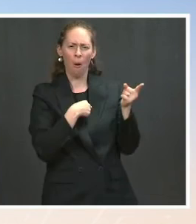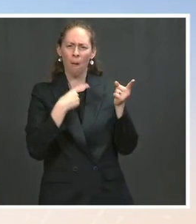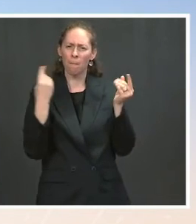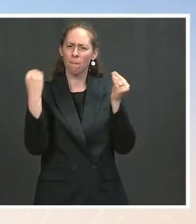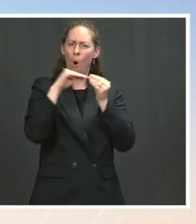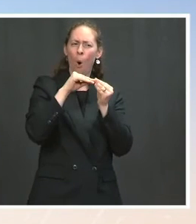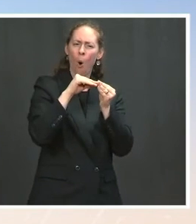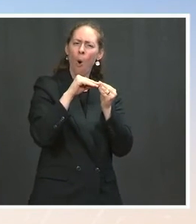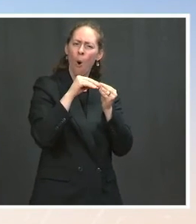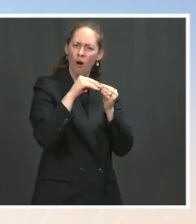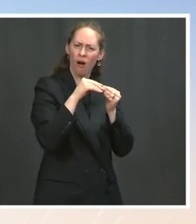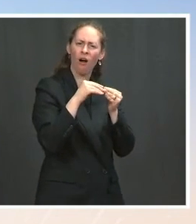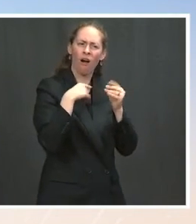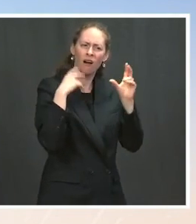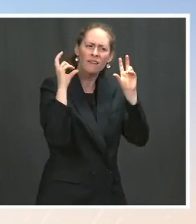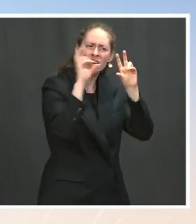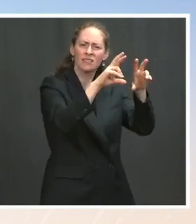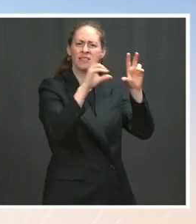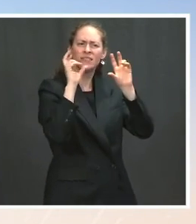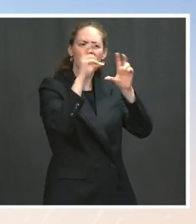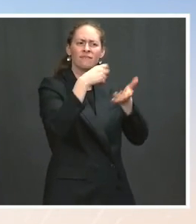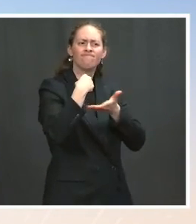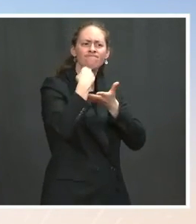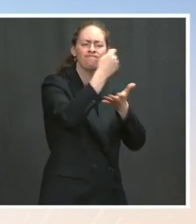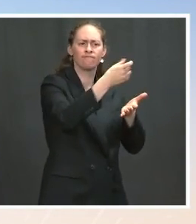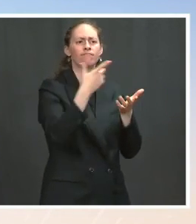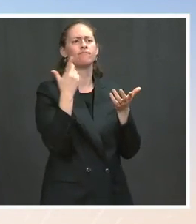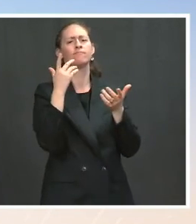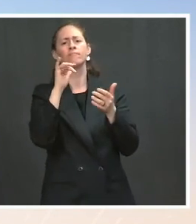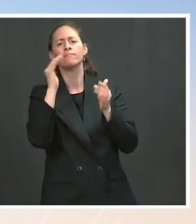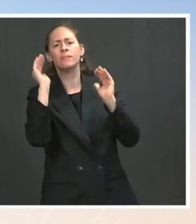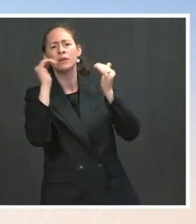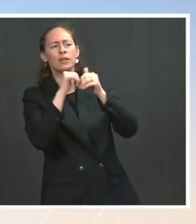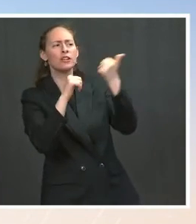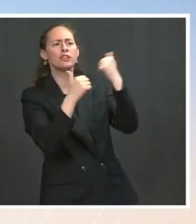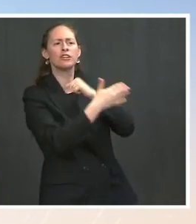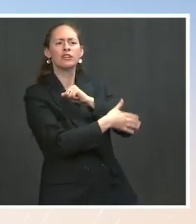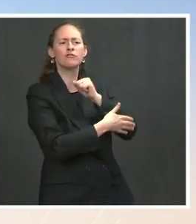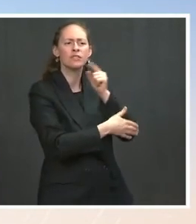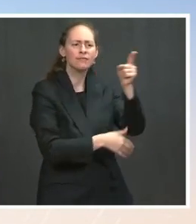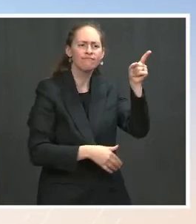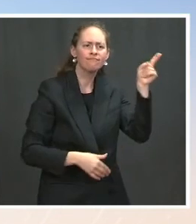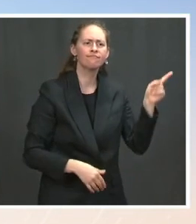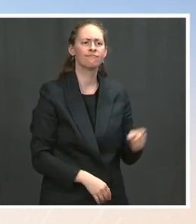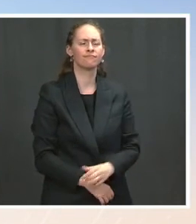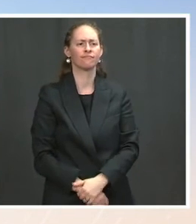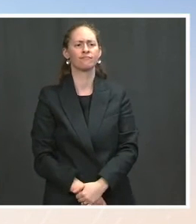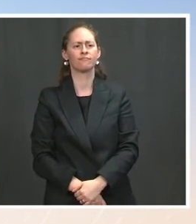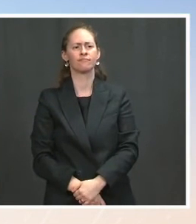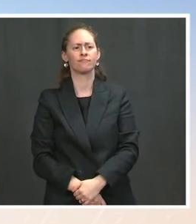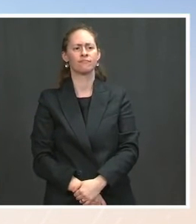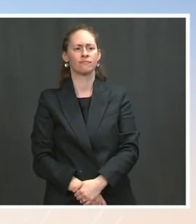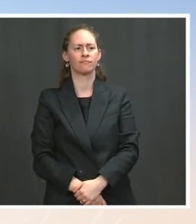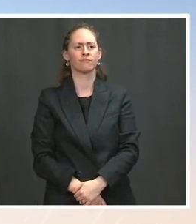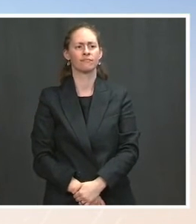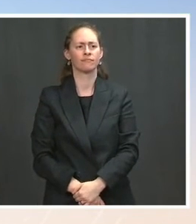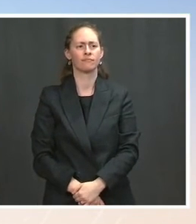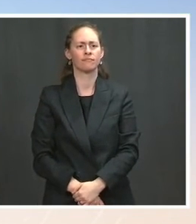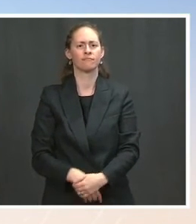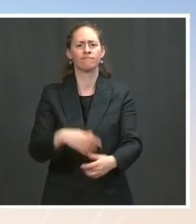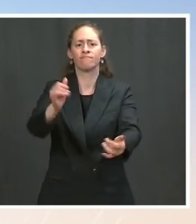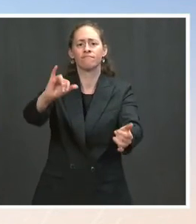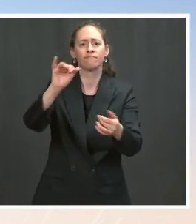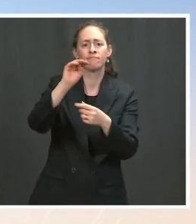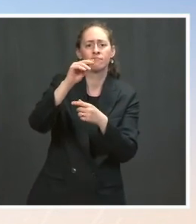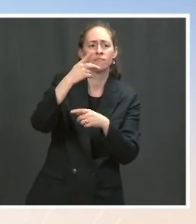partnership moderna and pfizer have announced plans and intentions to increase supply and get it out to the global community and